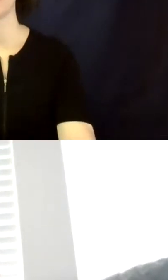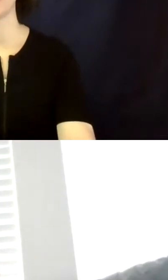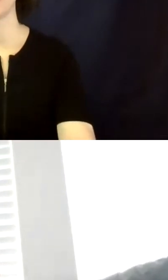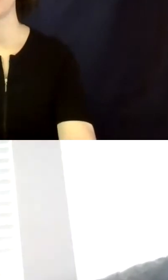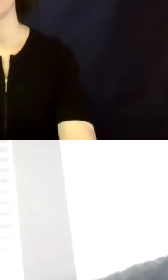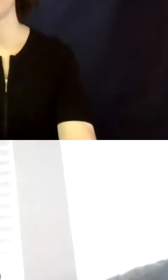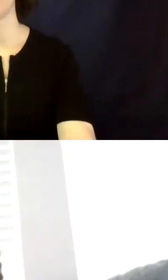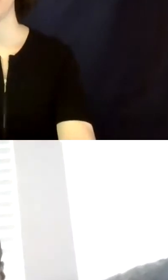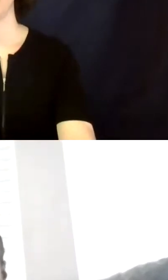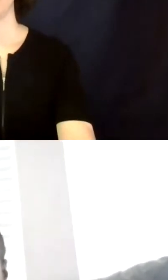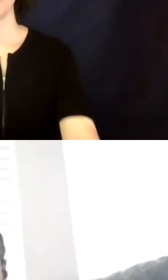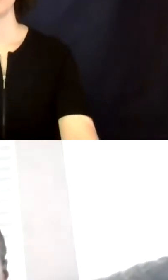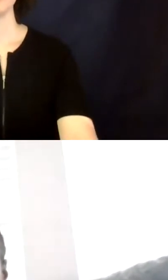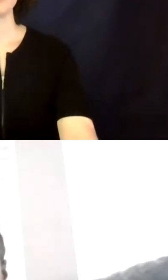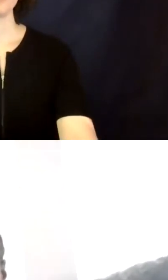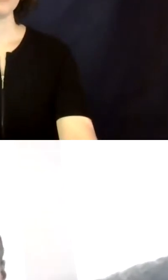Okay, let's see.